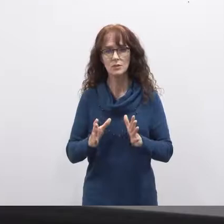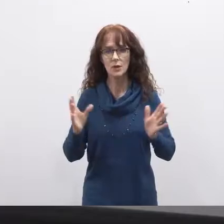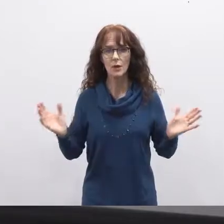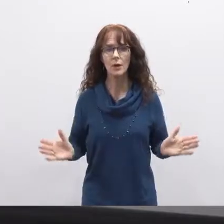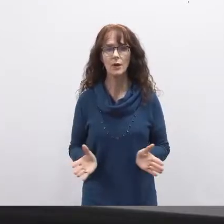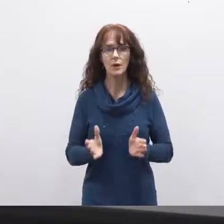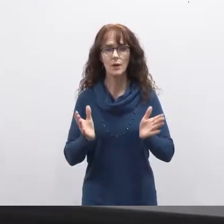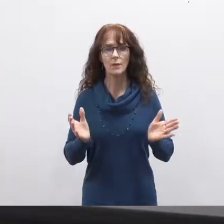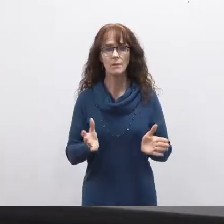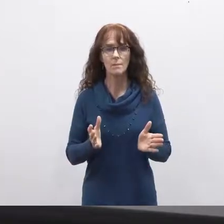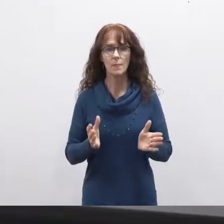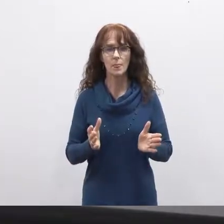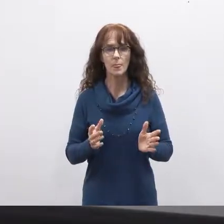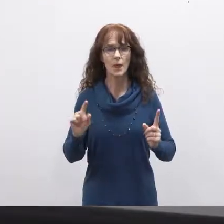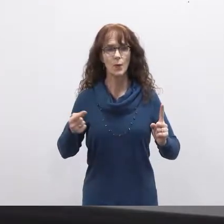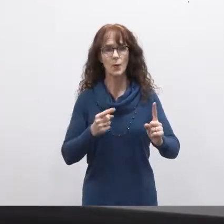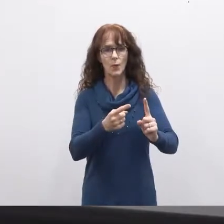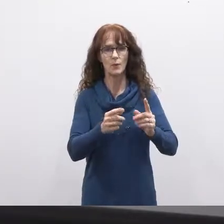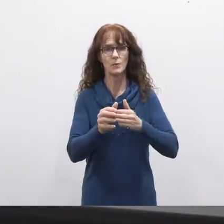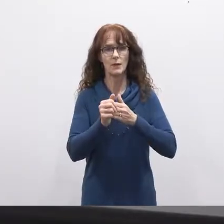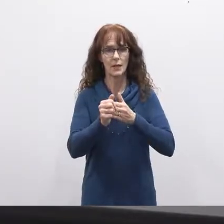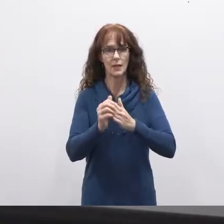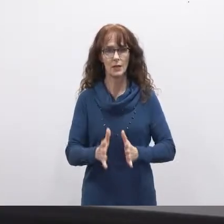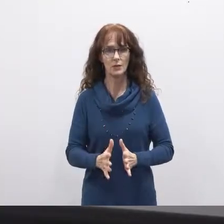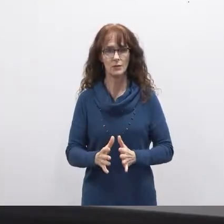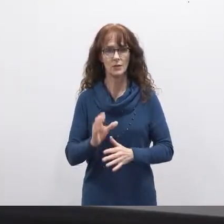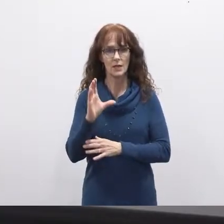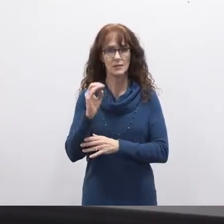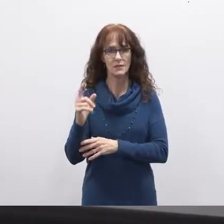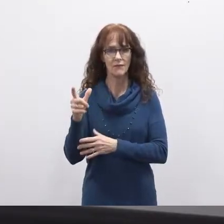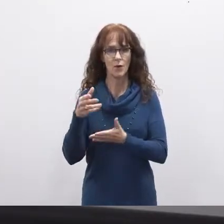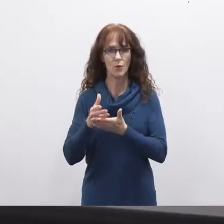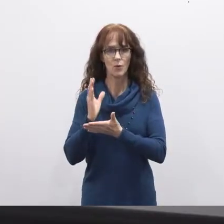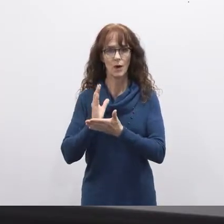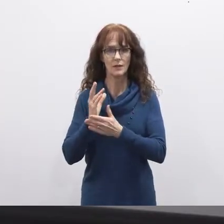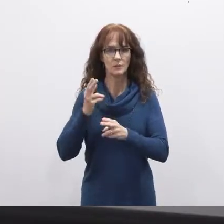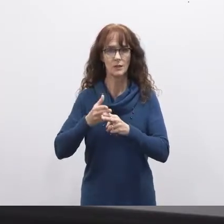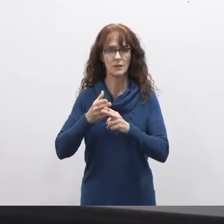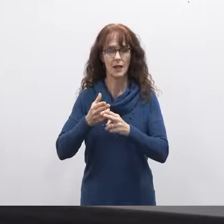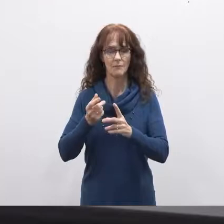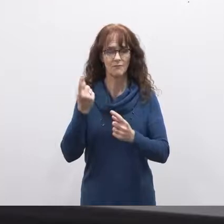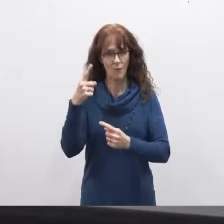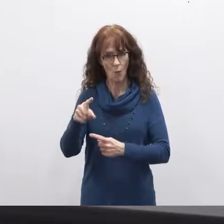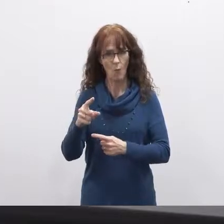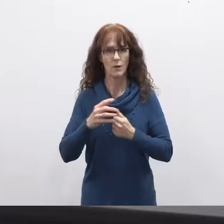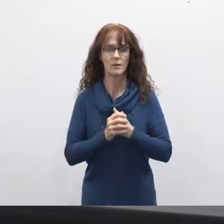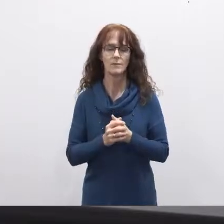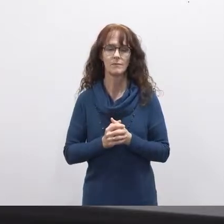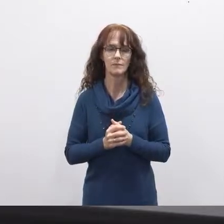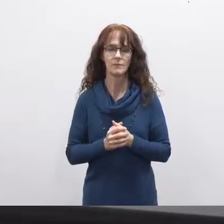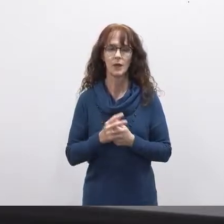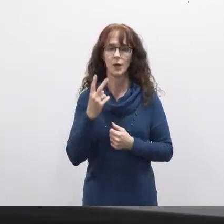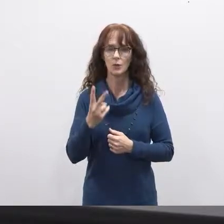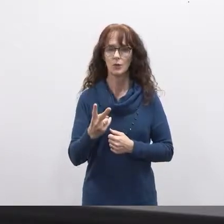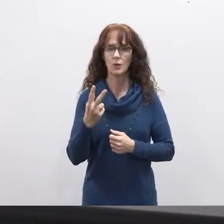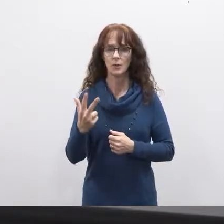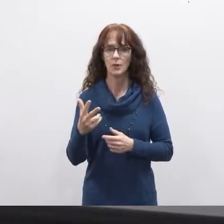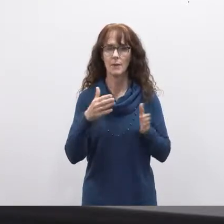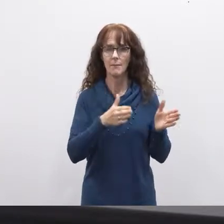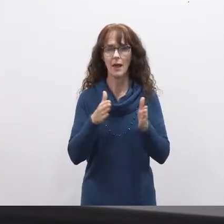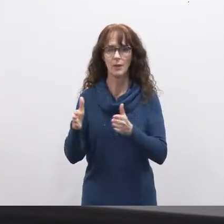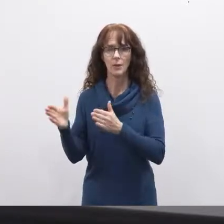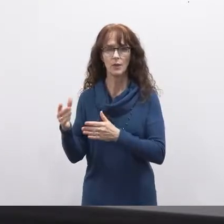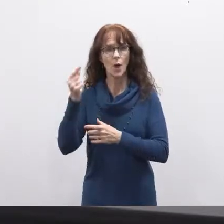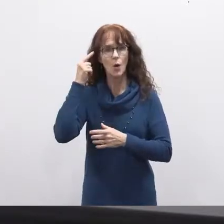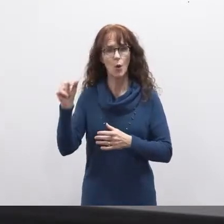to strive to be leaders like the civil rights activist our school was named after with two of our three pathways gold